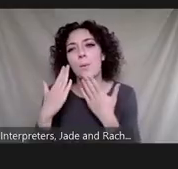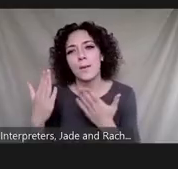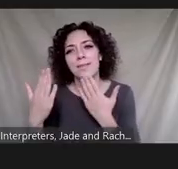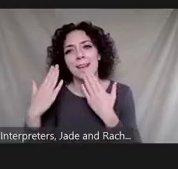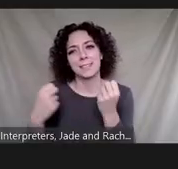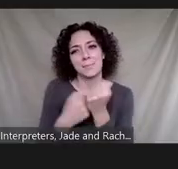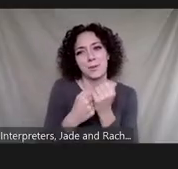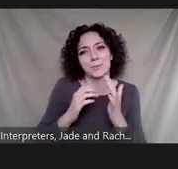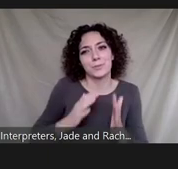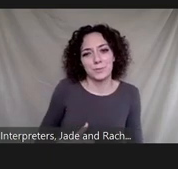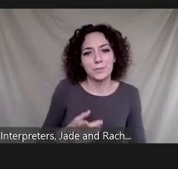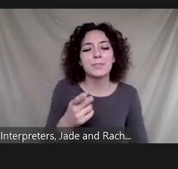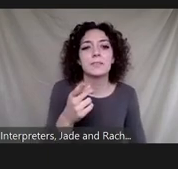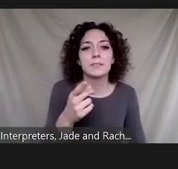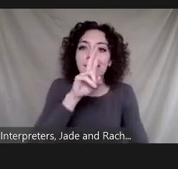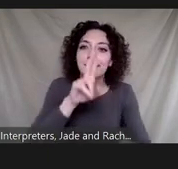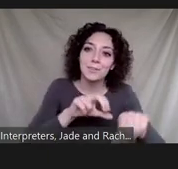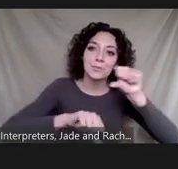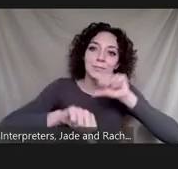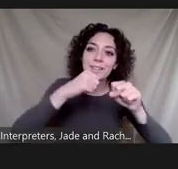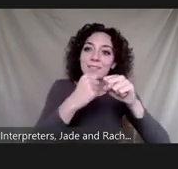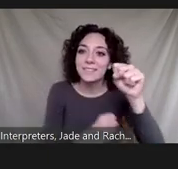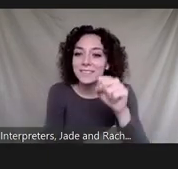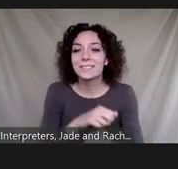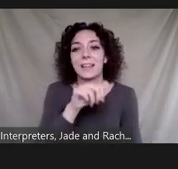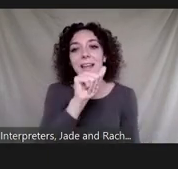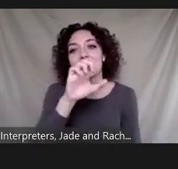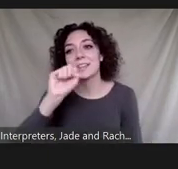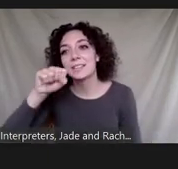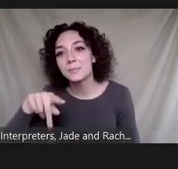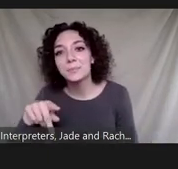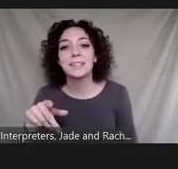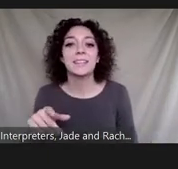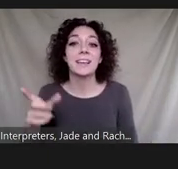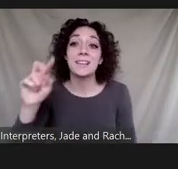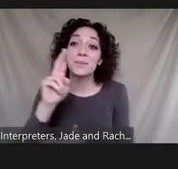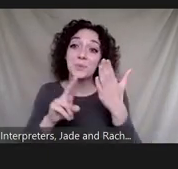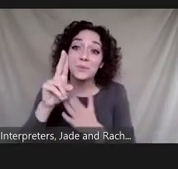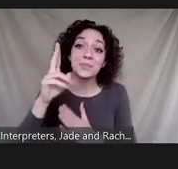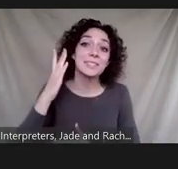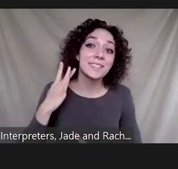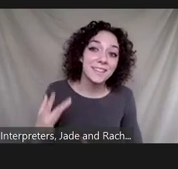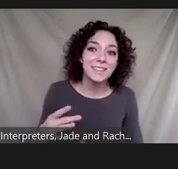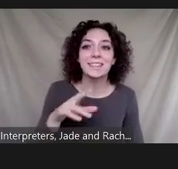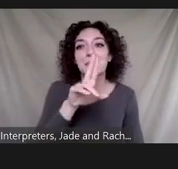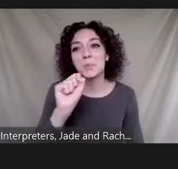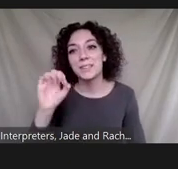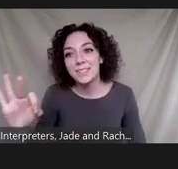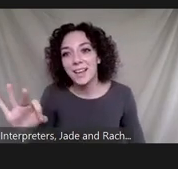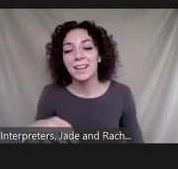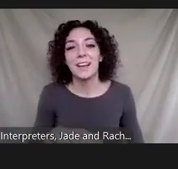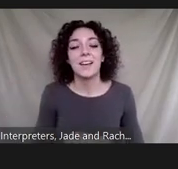the National Science Foundation, Aesp, and of course the University of California Merced and University of South Florida,